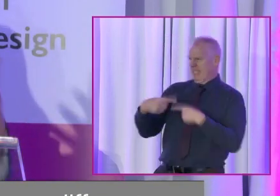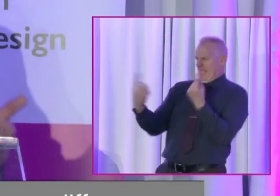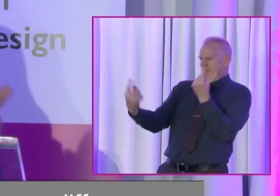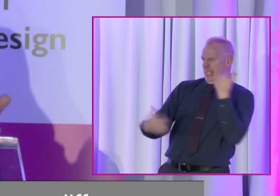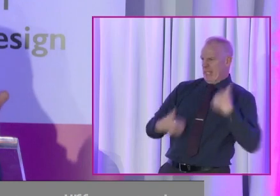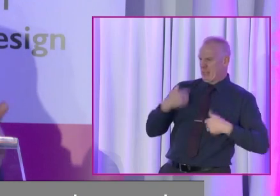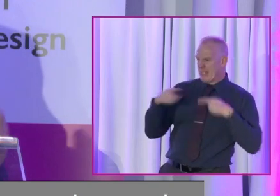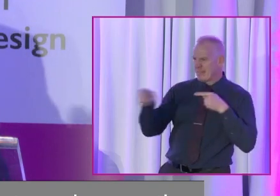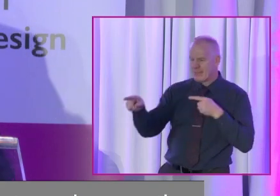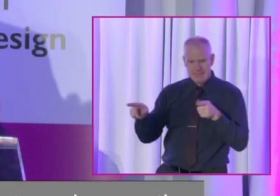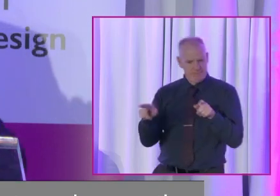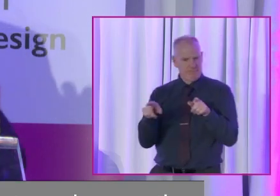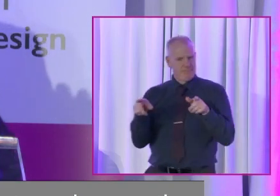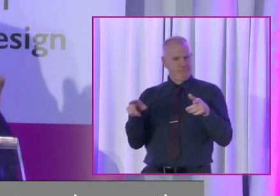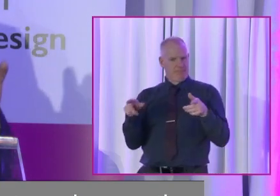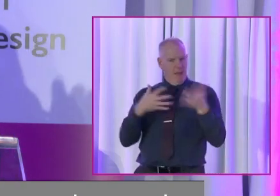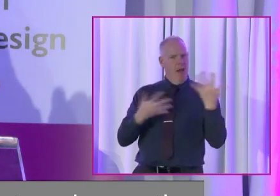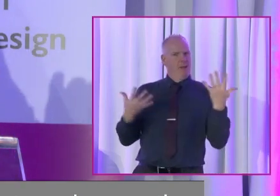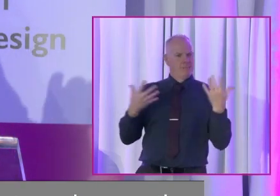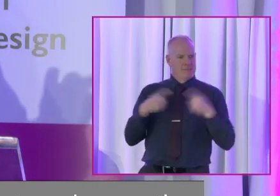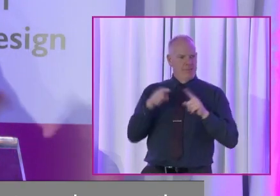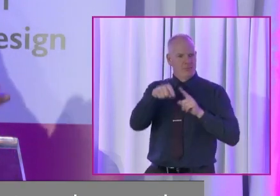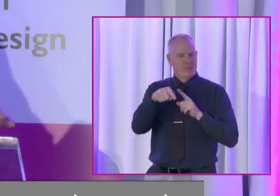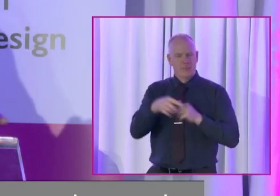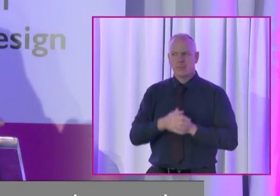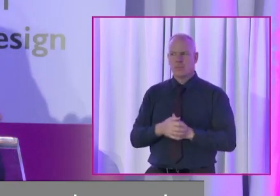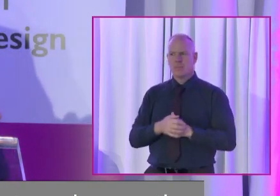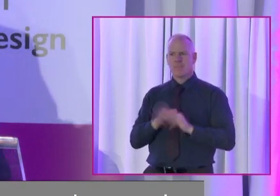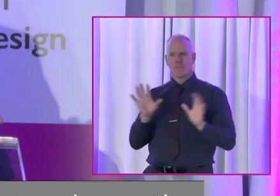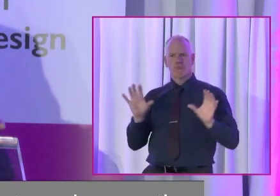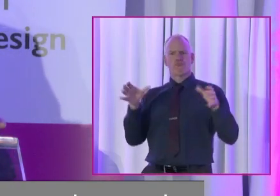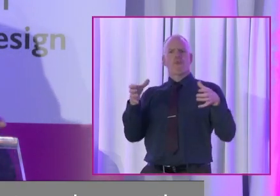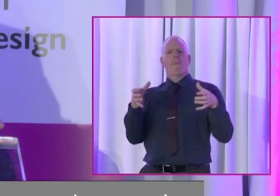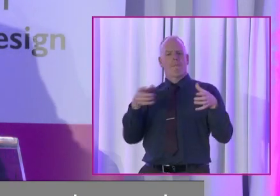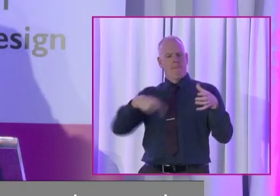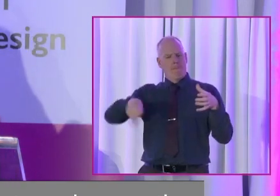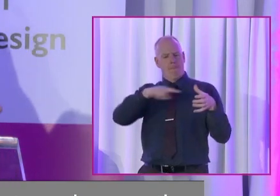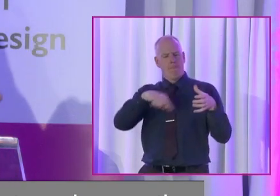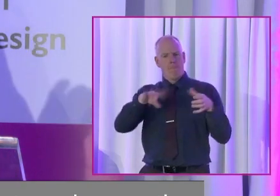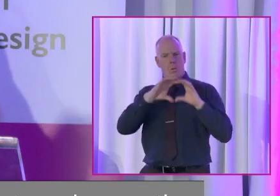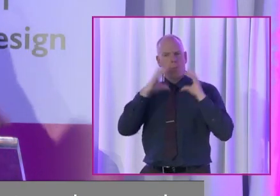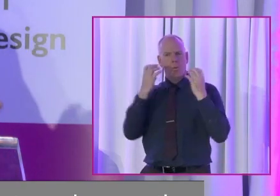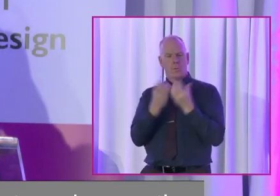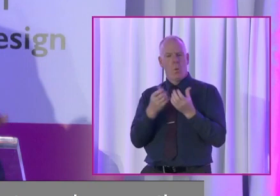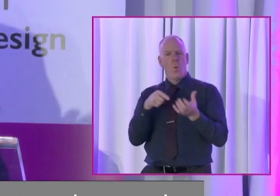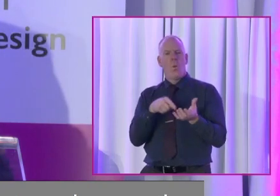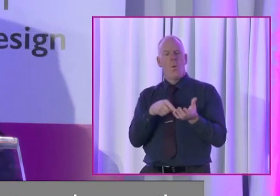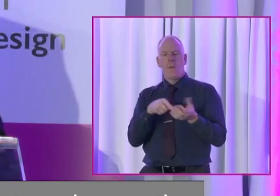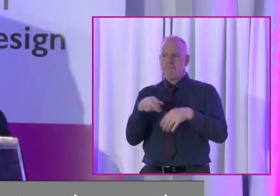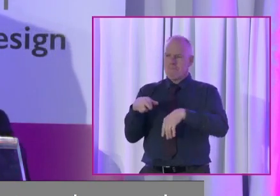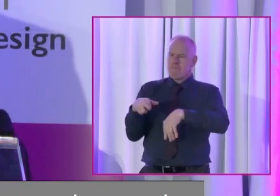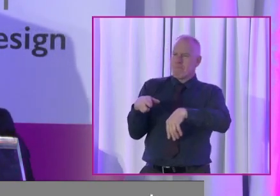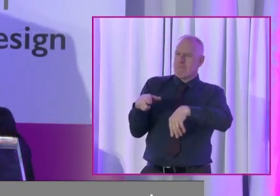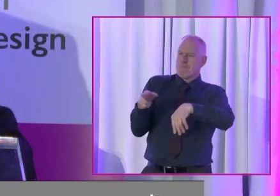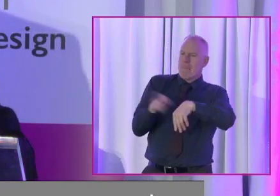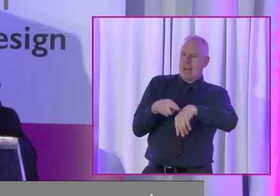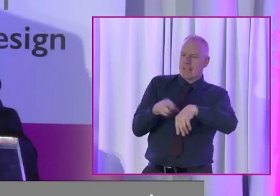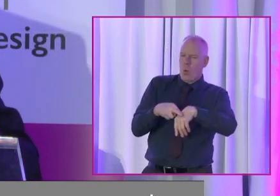So actually I think as a cohort in our community, there is no better qualified